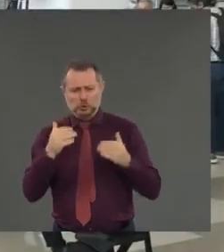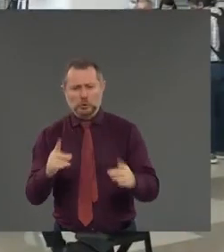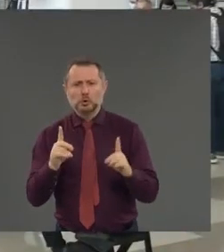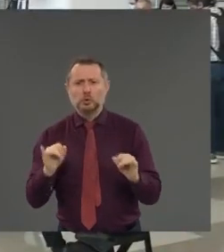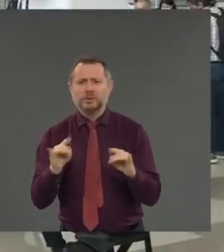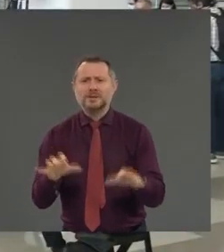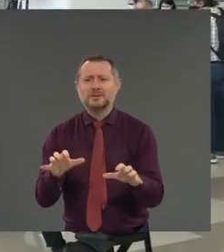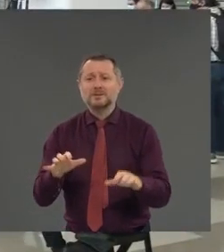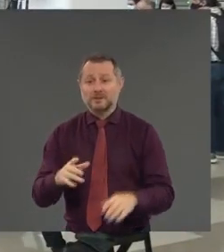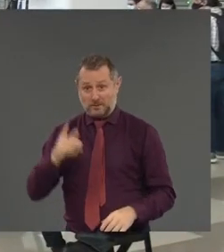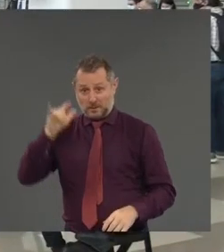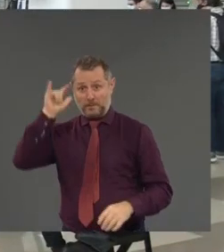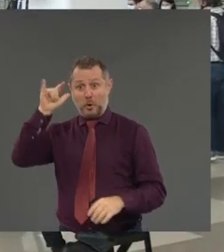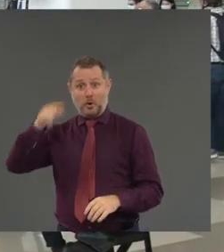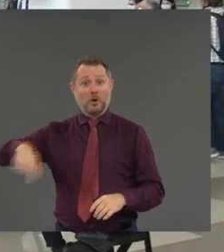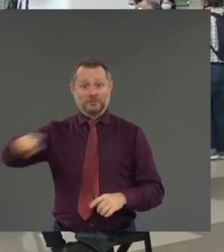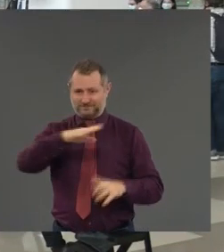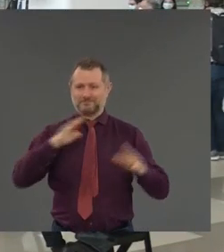just say it all day.